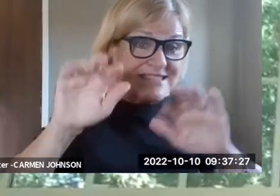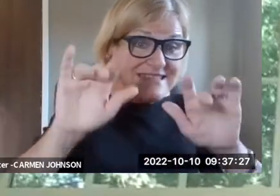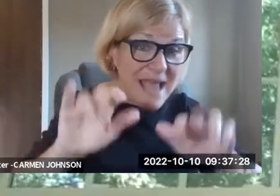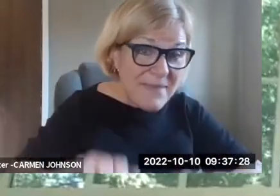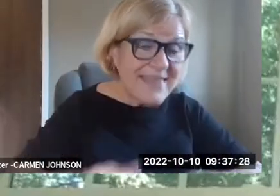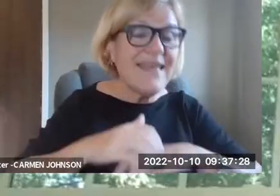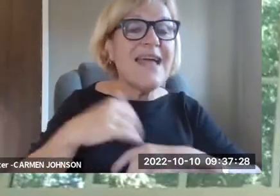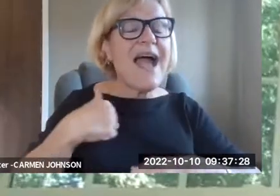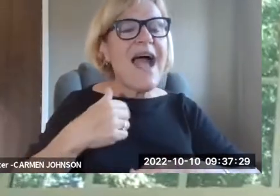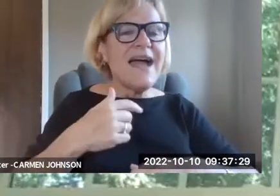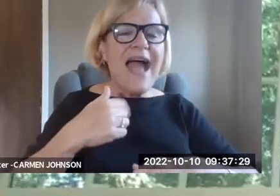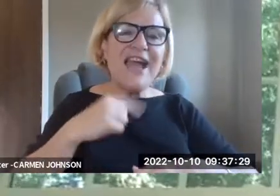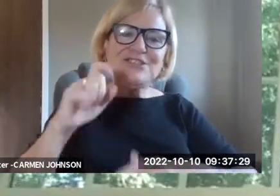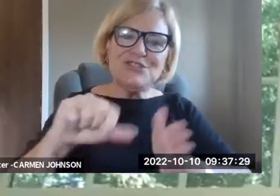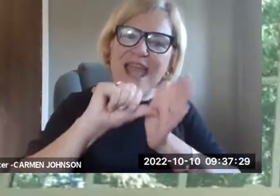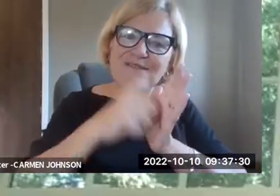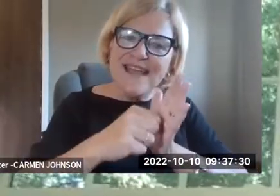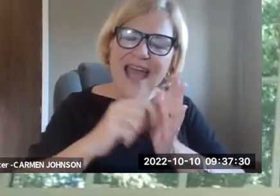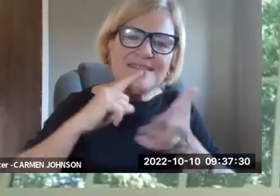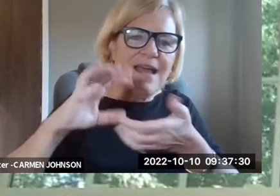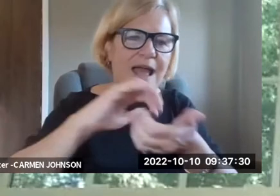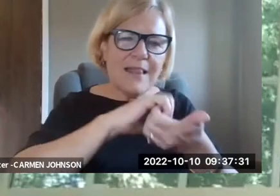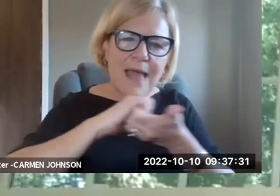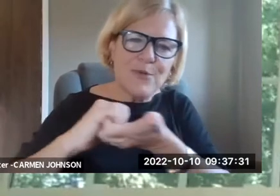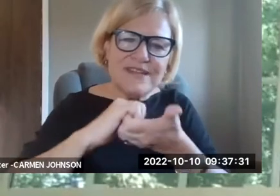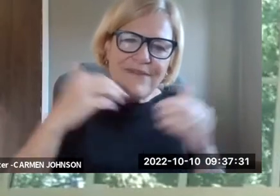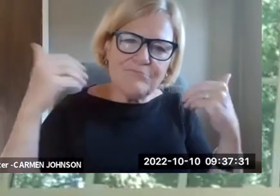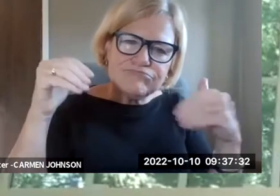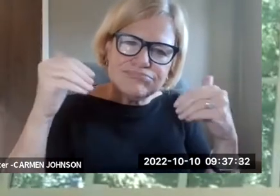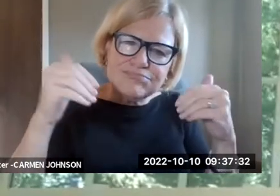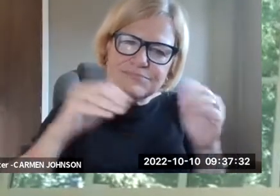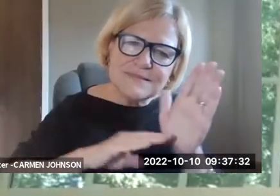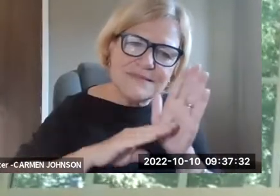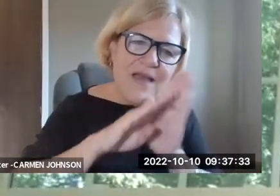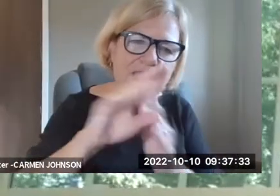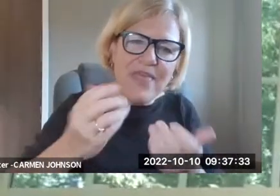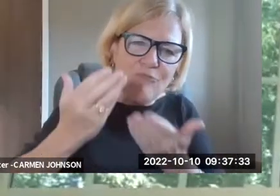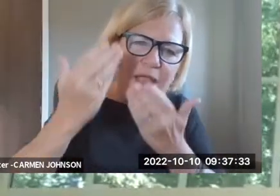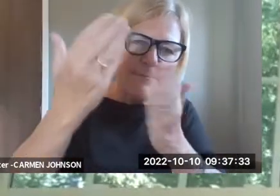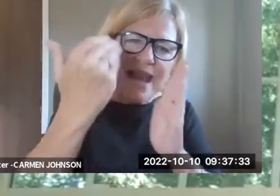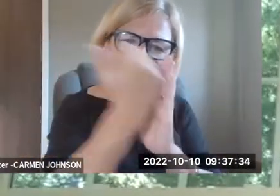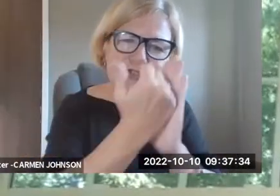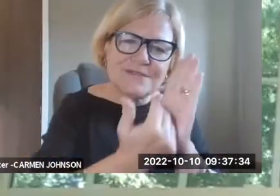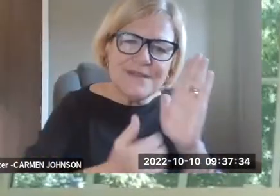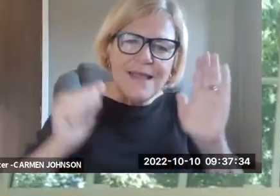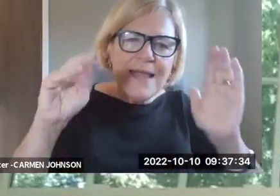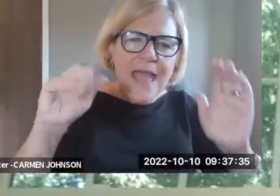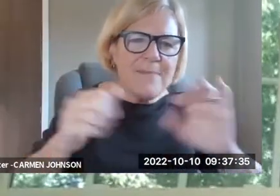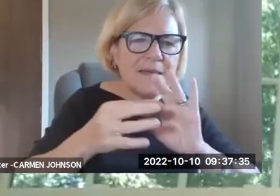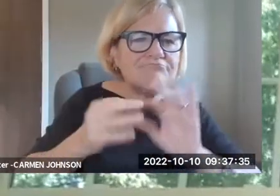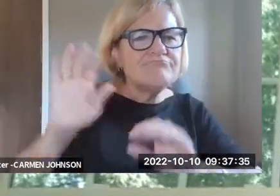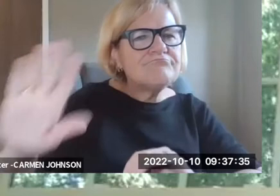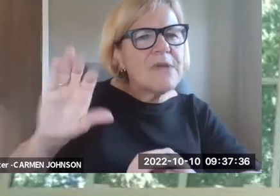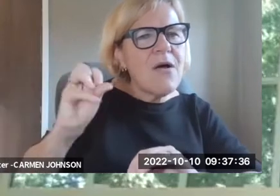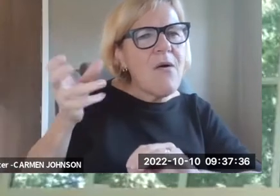and Margo's going to take over for me in one second, but while you are thinking about questions and typing them in, I would be remiss not to emphasize what a